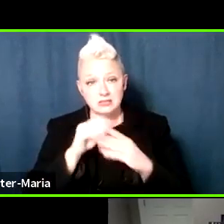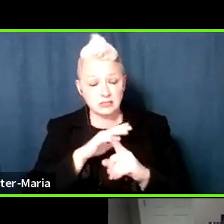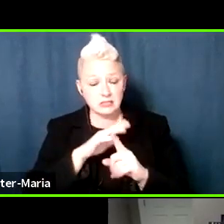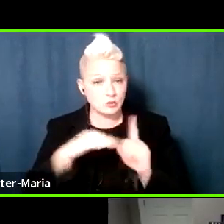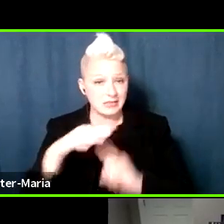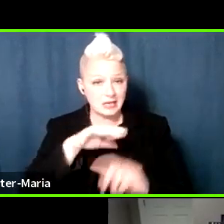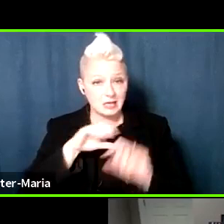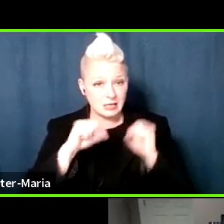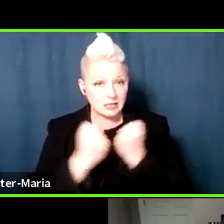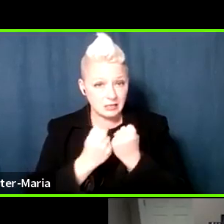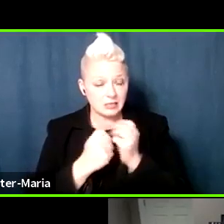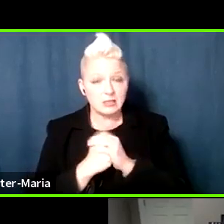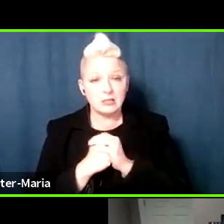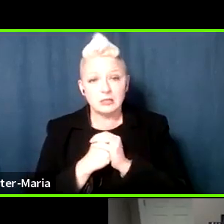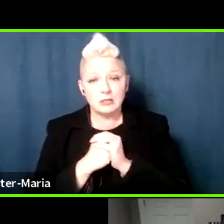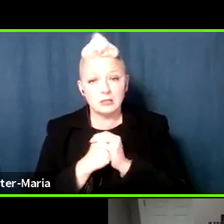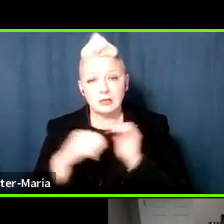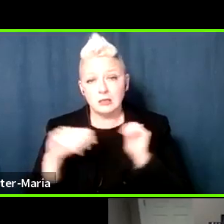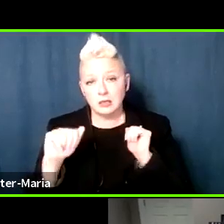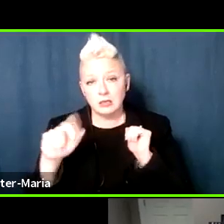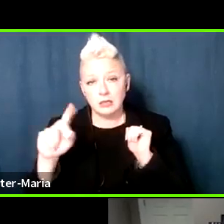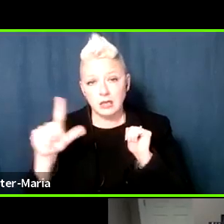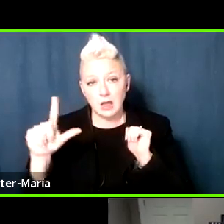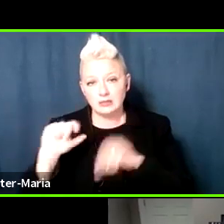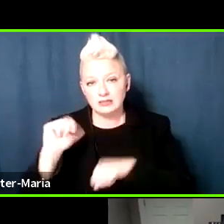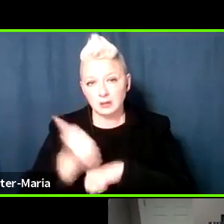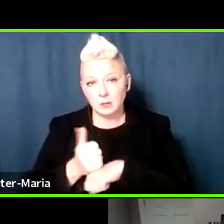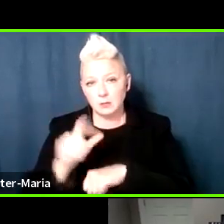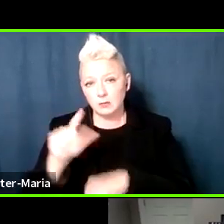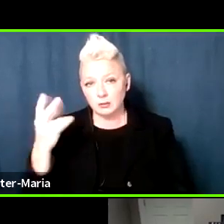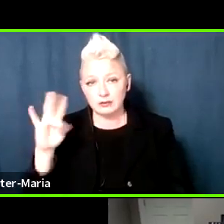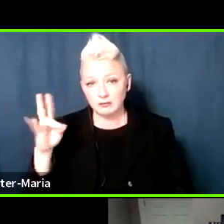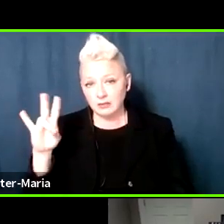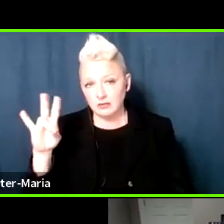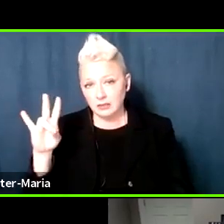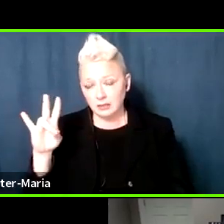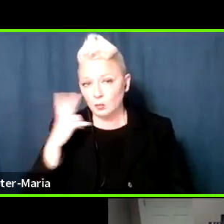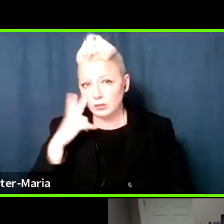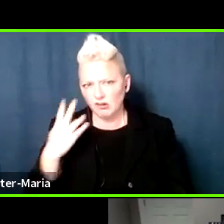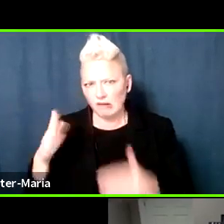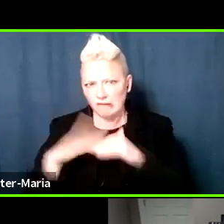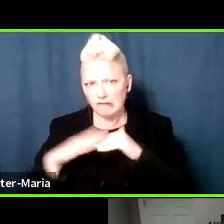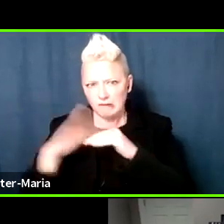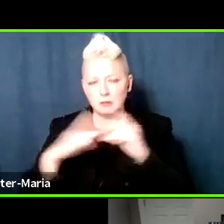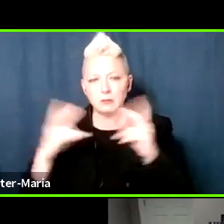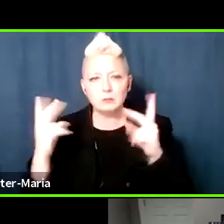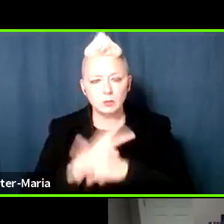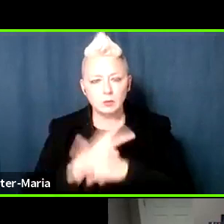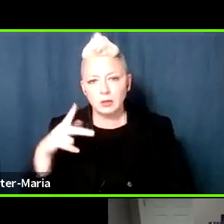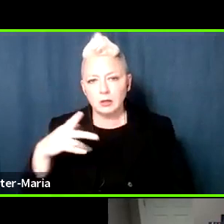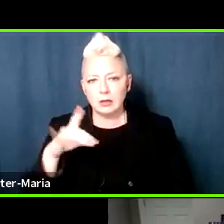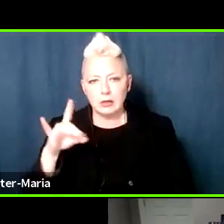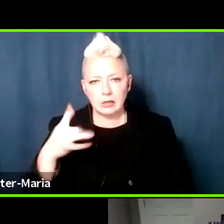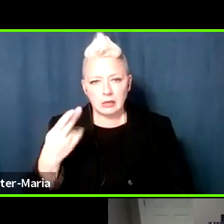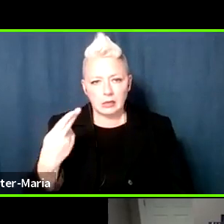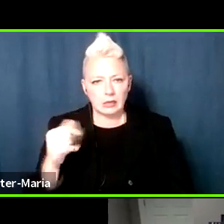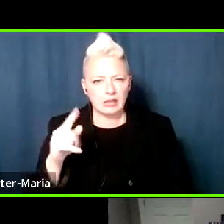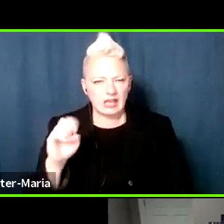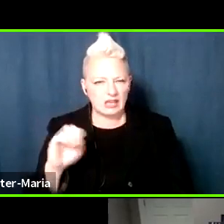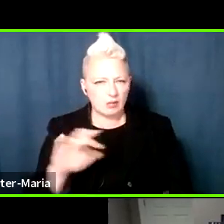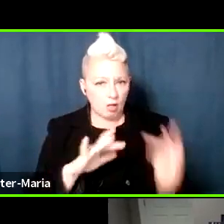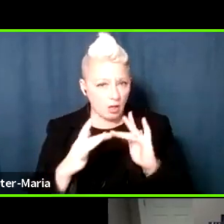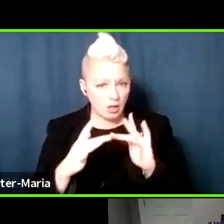This is something that ADL started in 2017, as we saw the rise of hate online. They're specifically focused